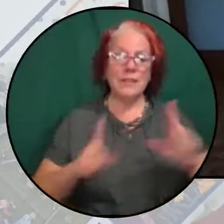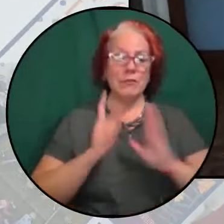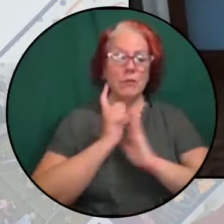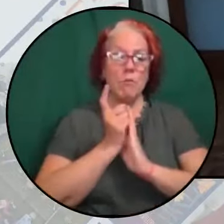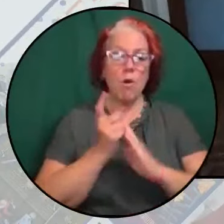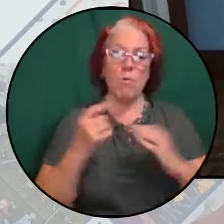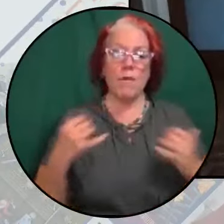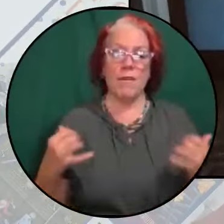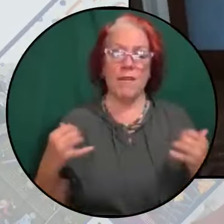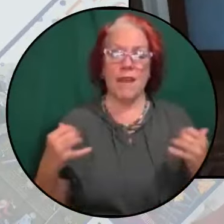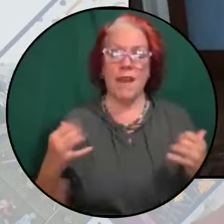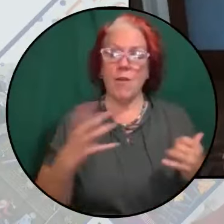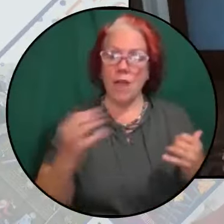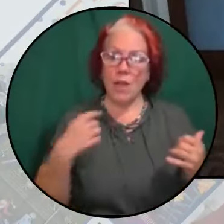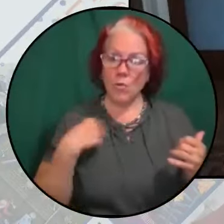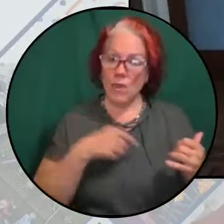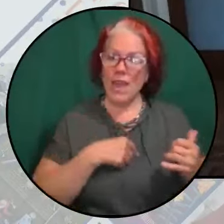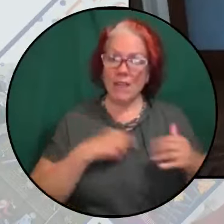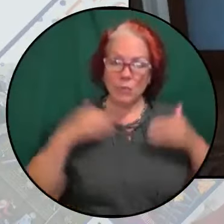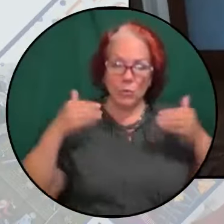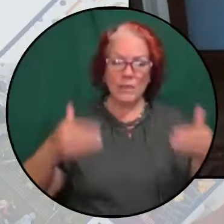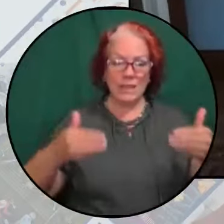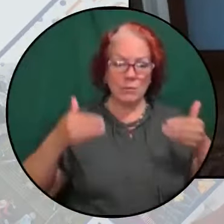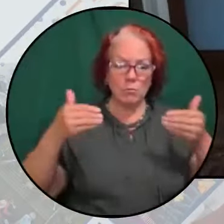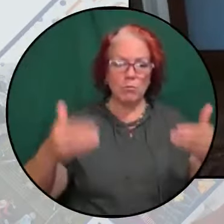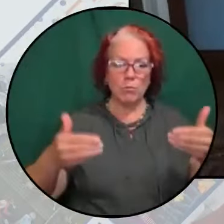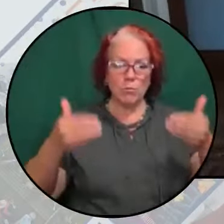now and we have to keep pushing.